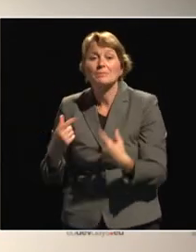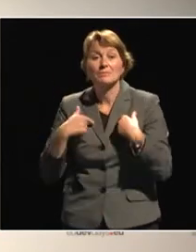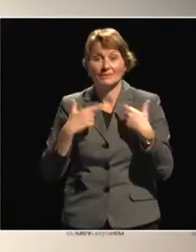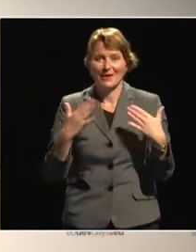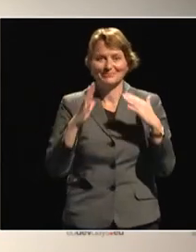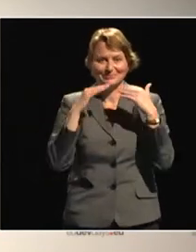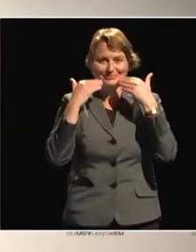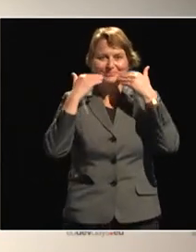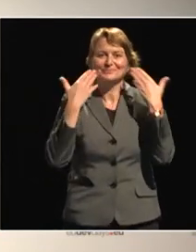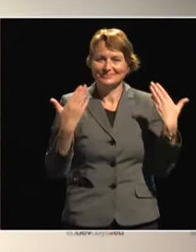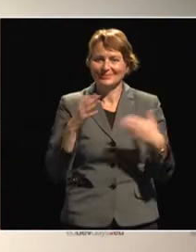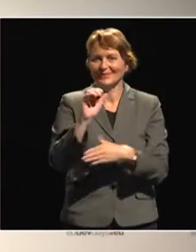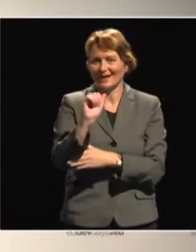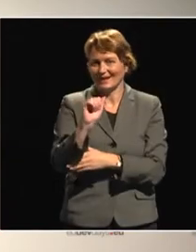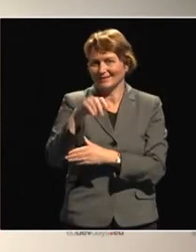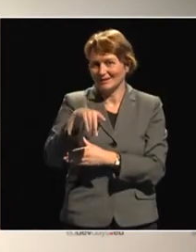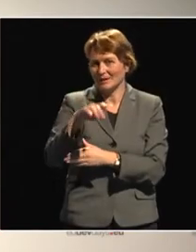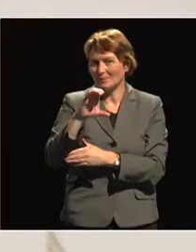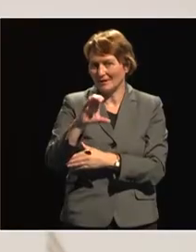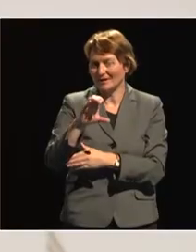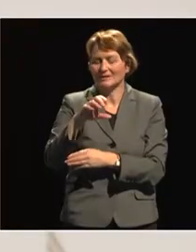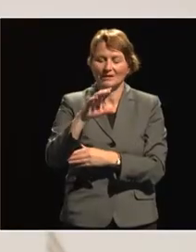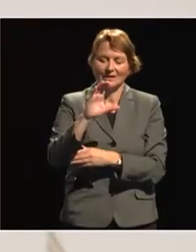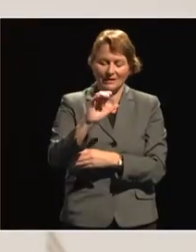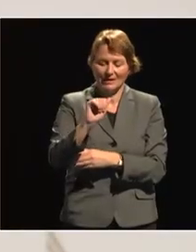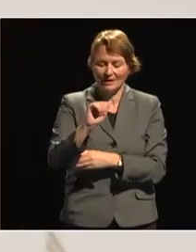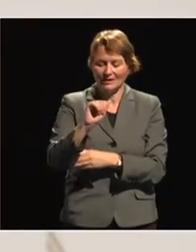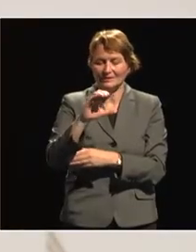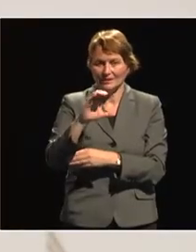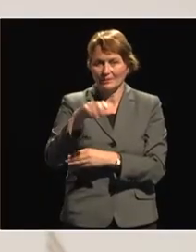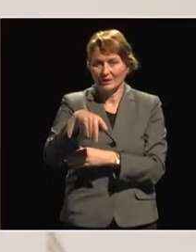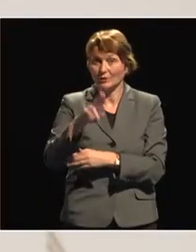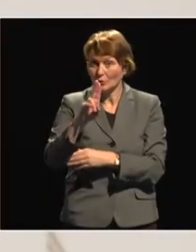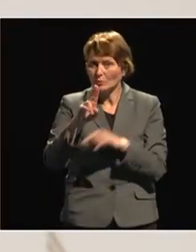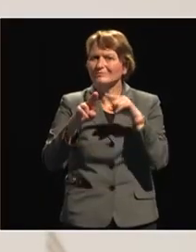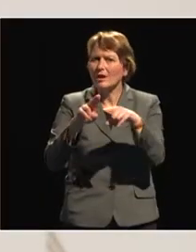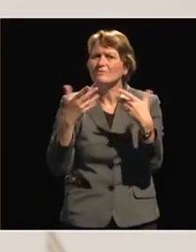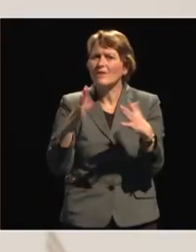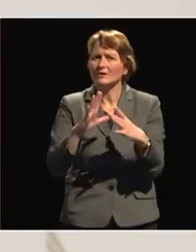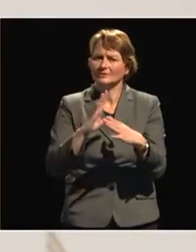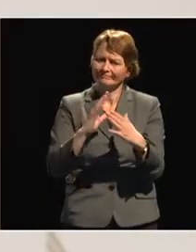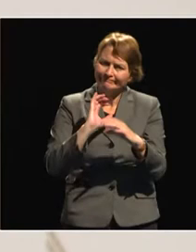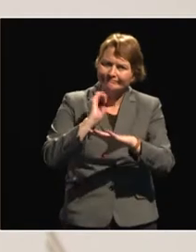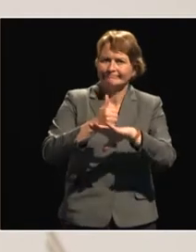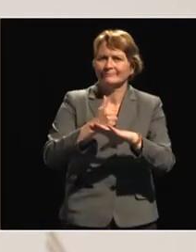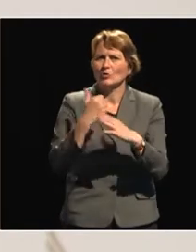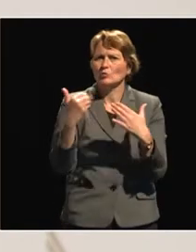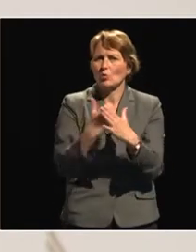ACP-EU developed some programs to support this kind of